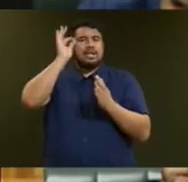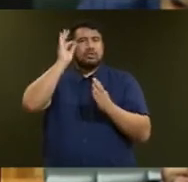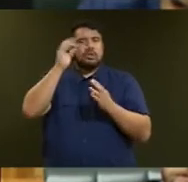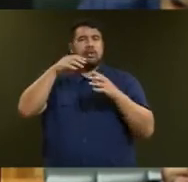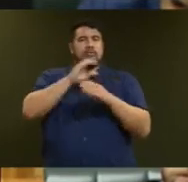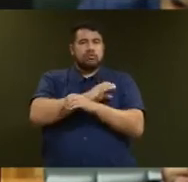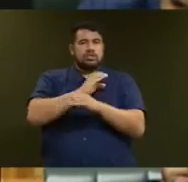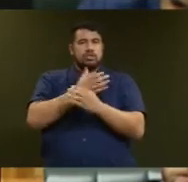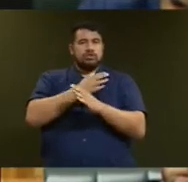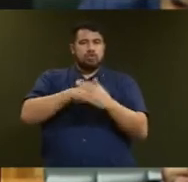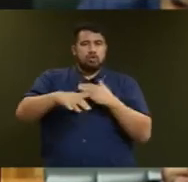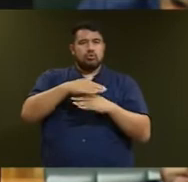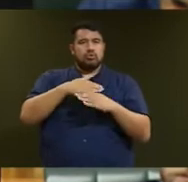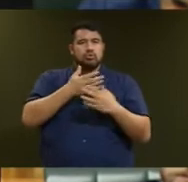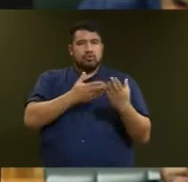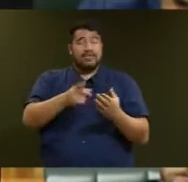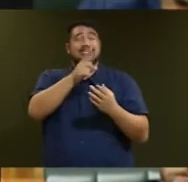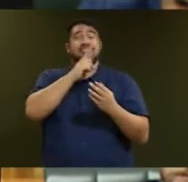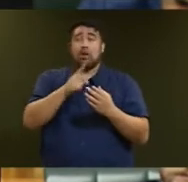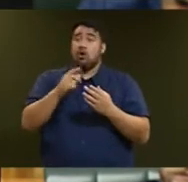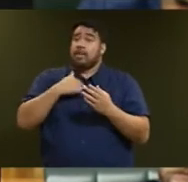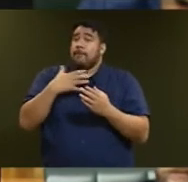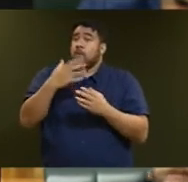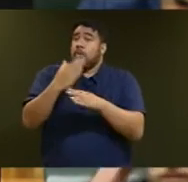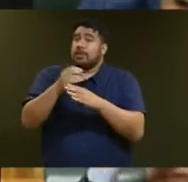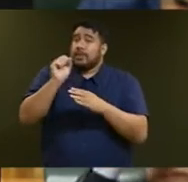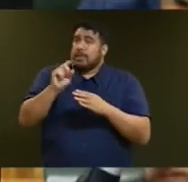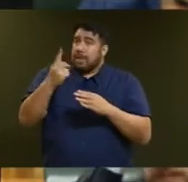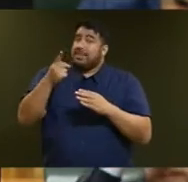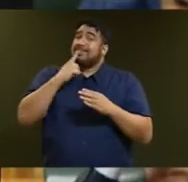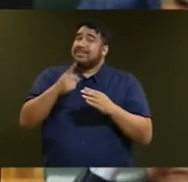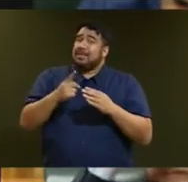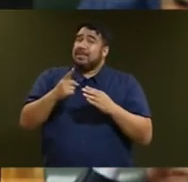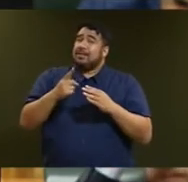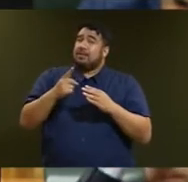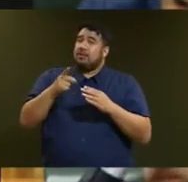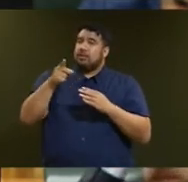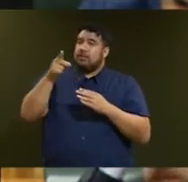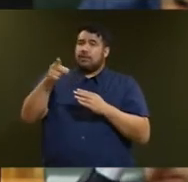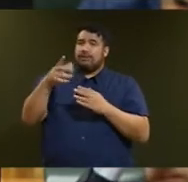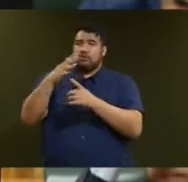Services, says more needs to be done. But note that in the social